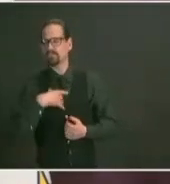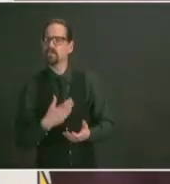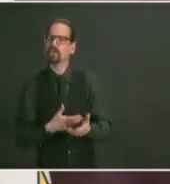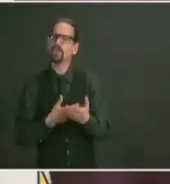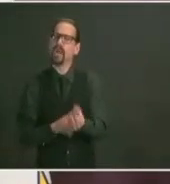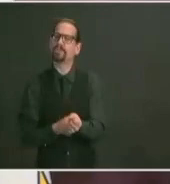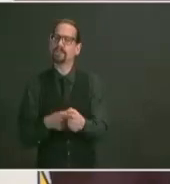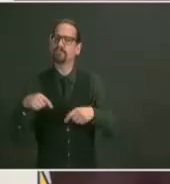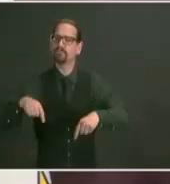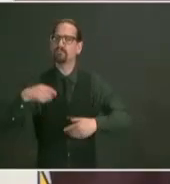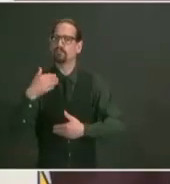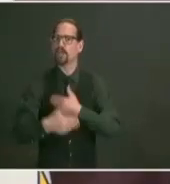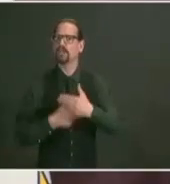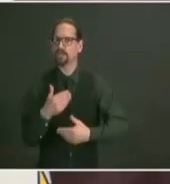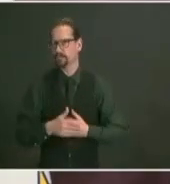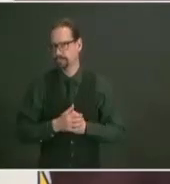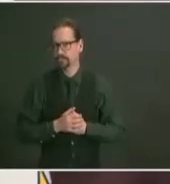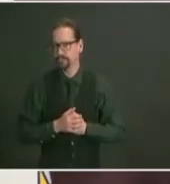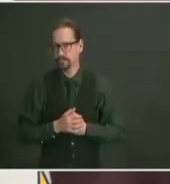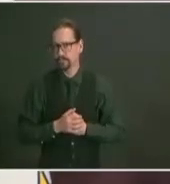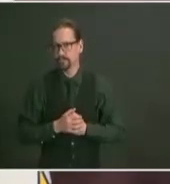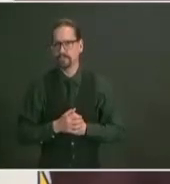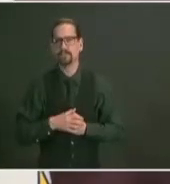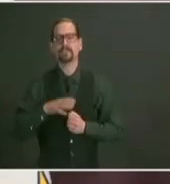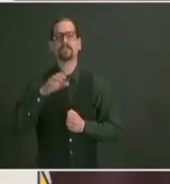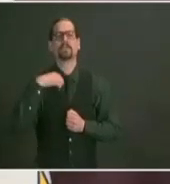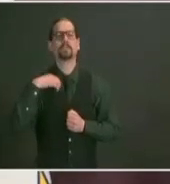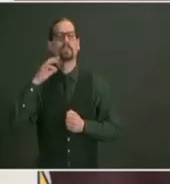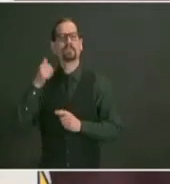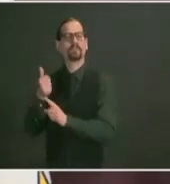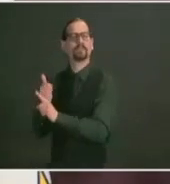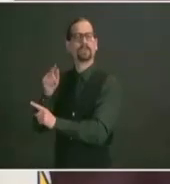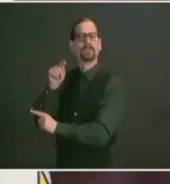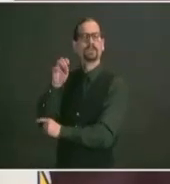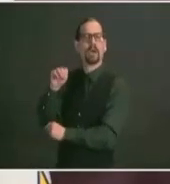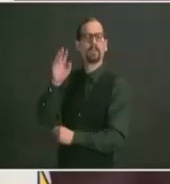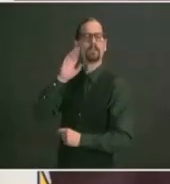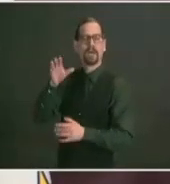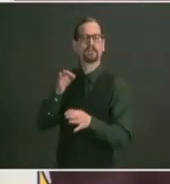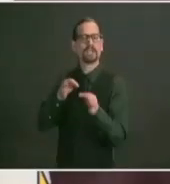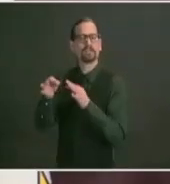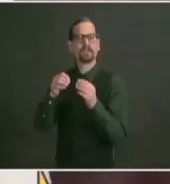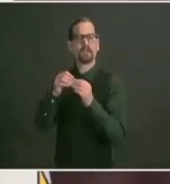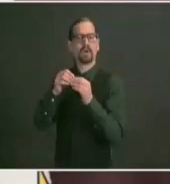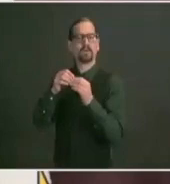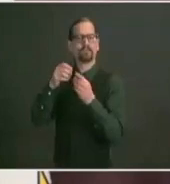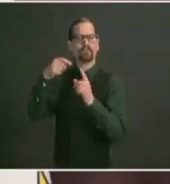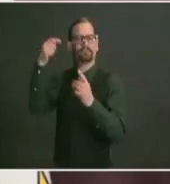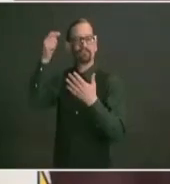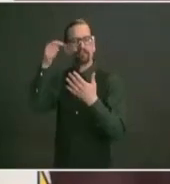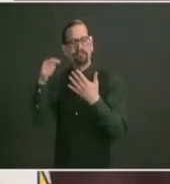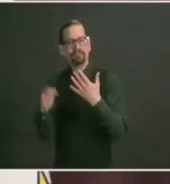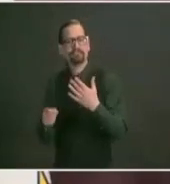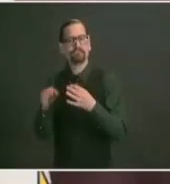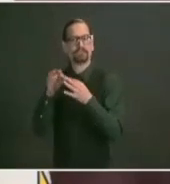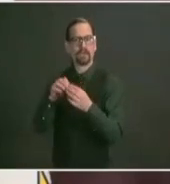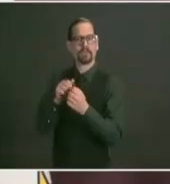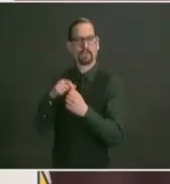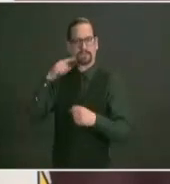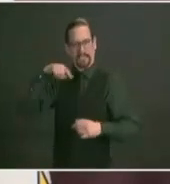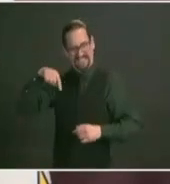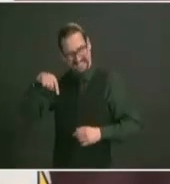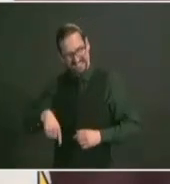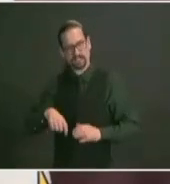logistical details that we have laid out on our ability in rhode island given